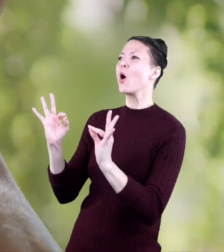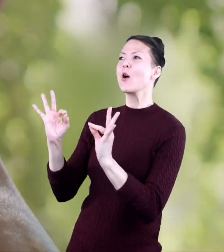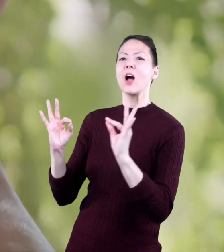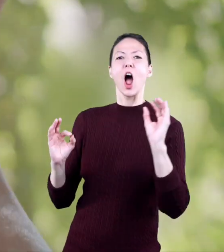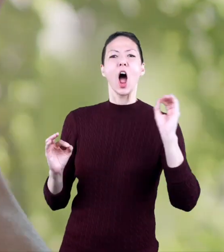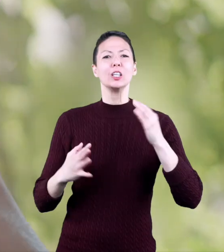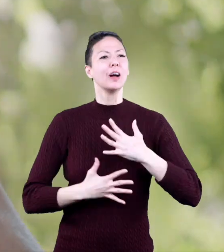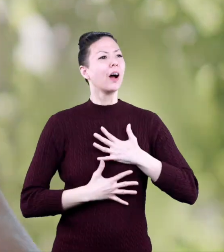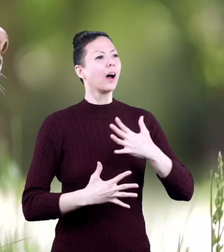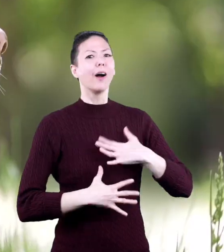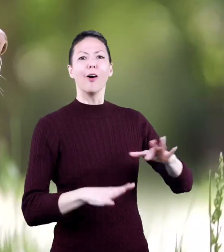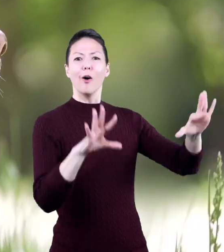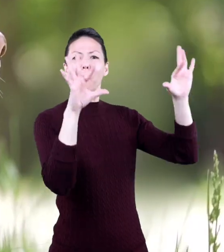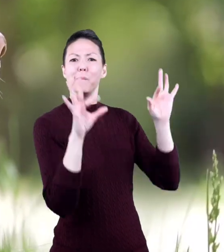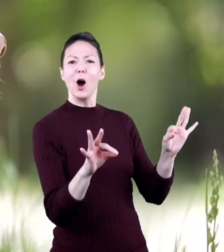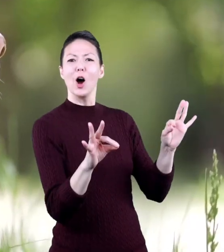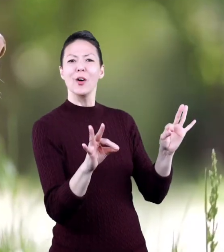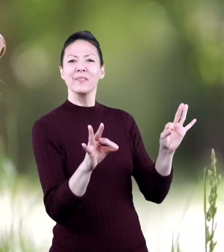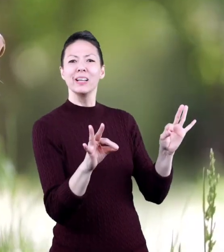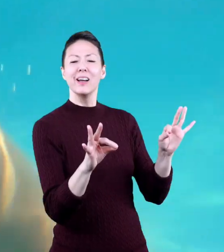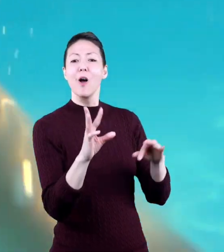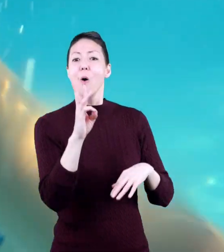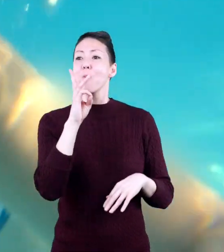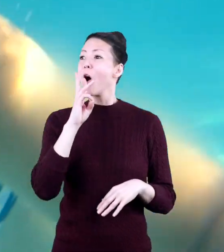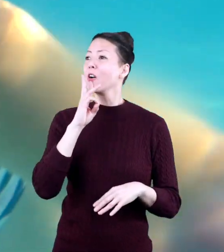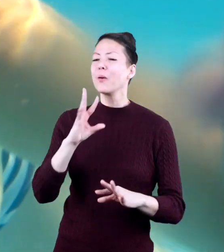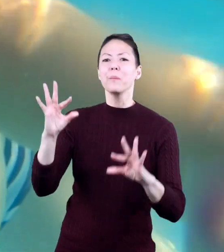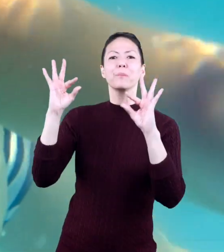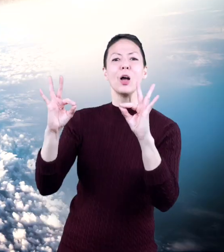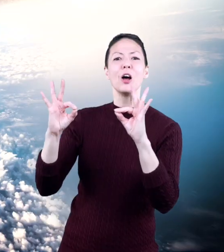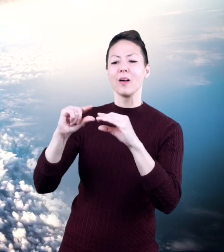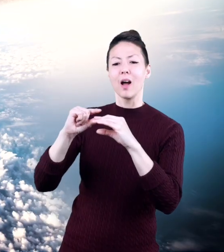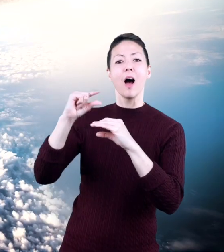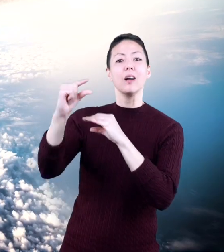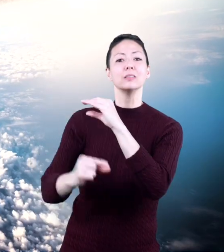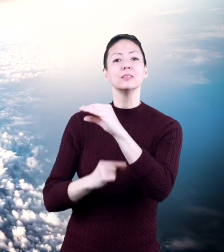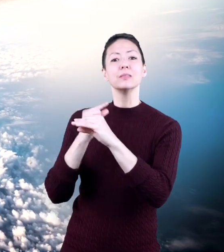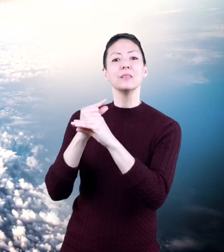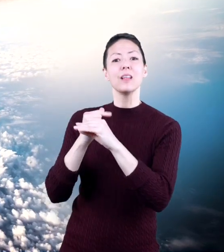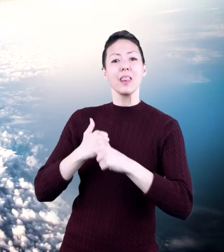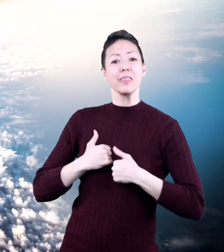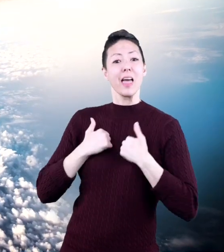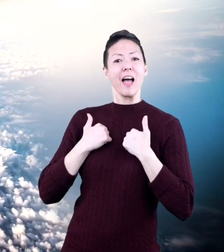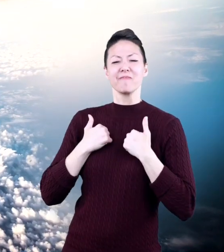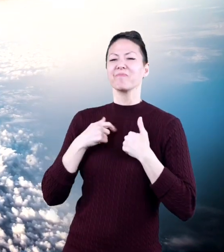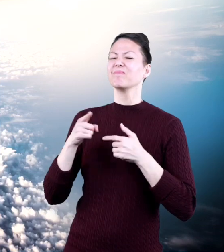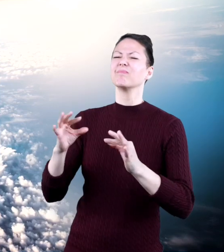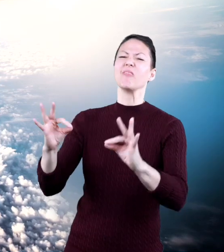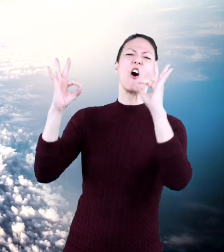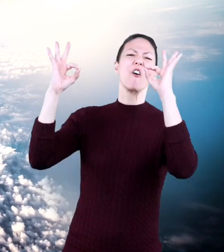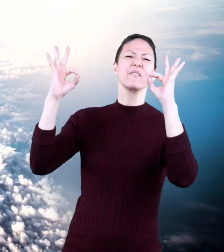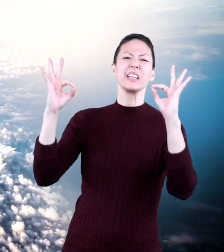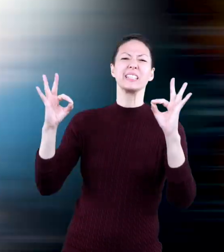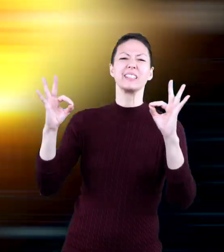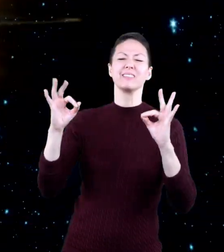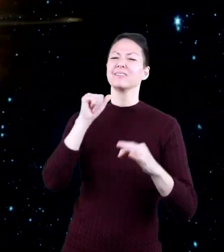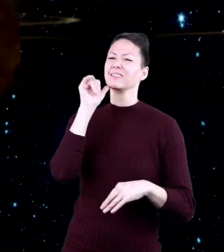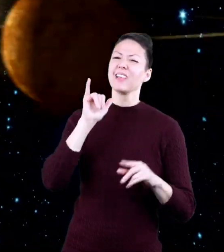sunshine, oxygen, water, and atmosphere for life to exist here.